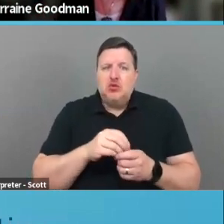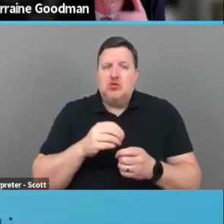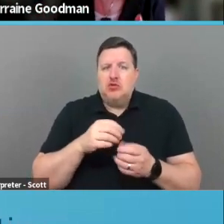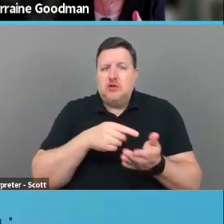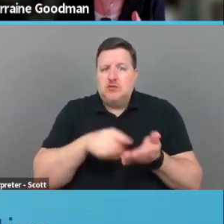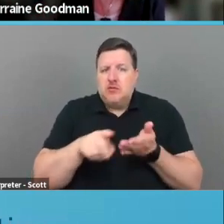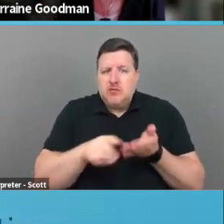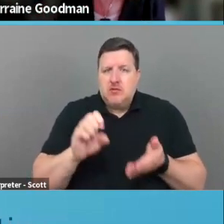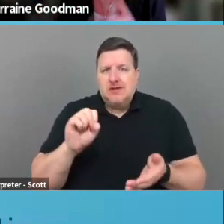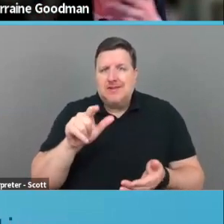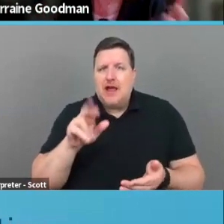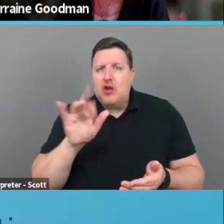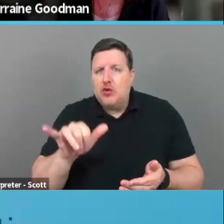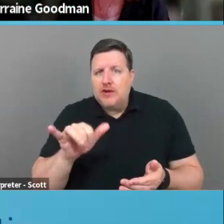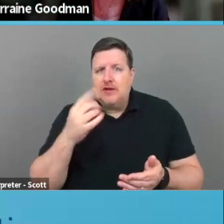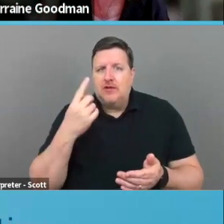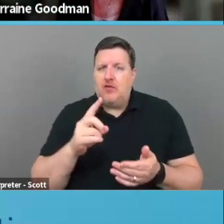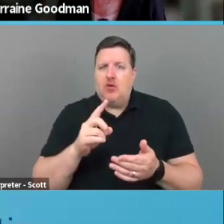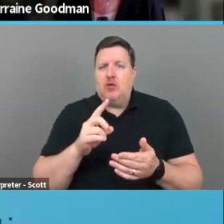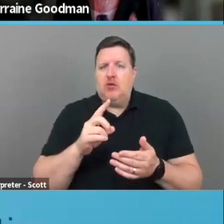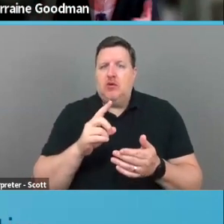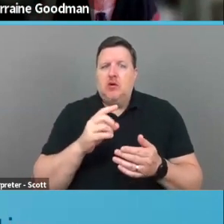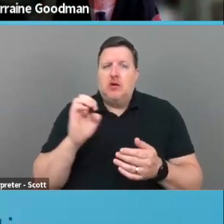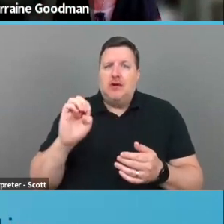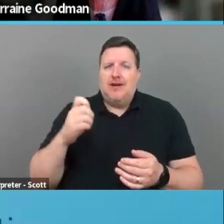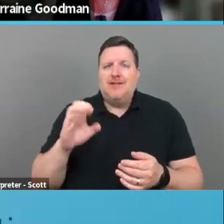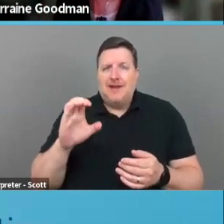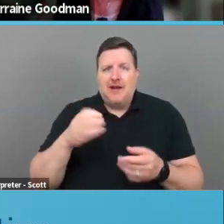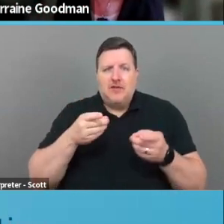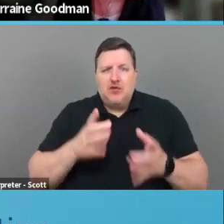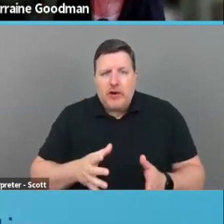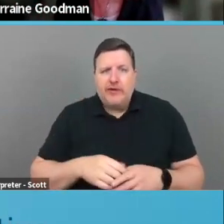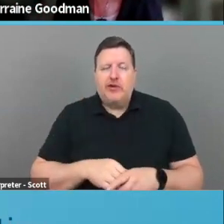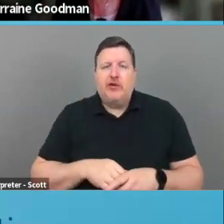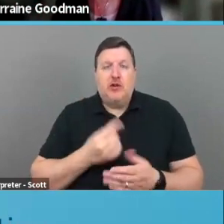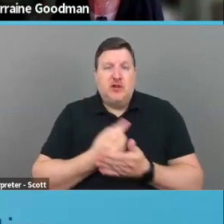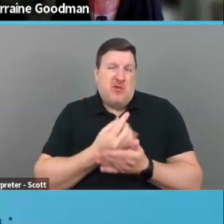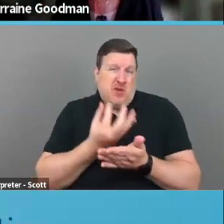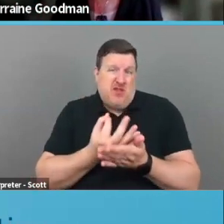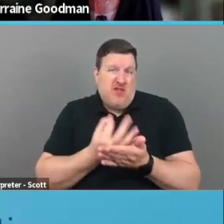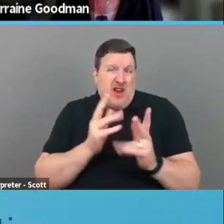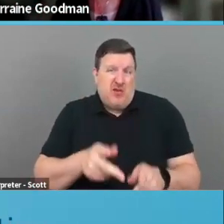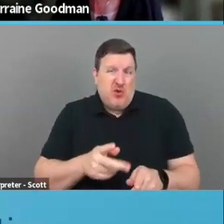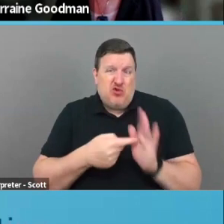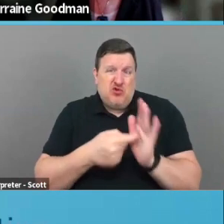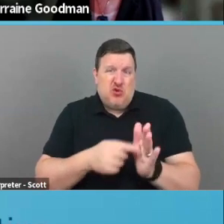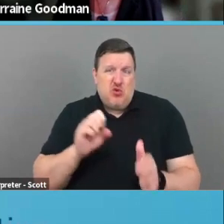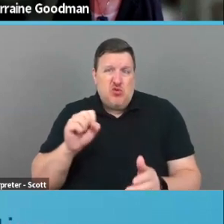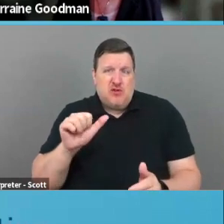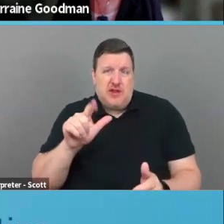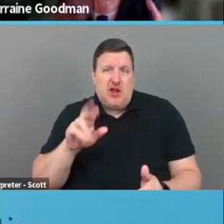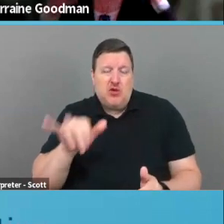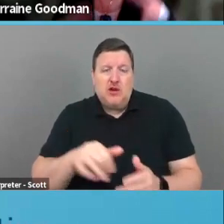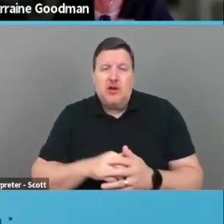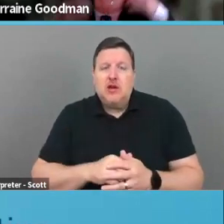like the executive director, marketer. Even the finance person, sometimes, uh, don't forget some